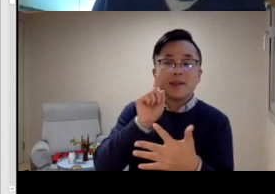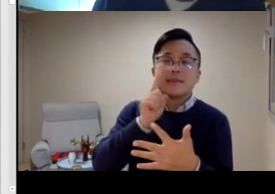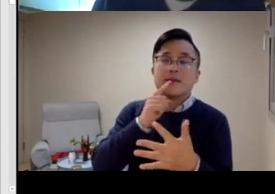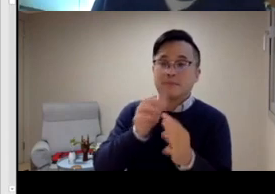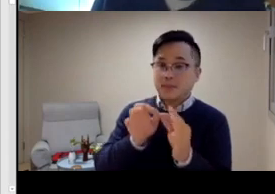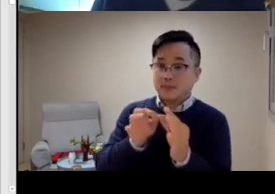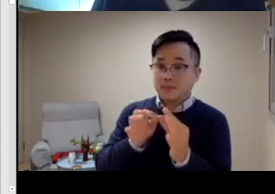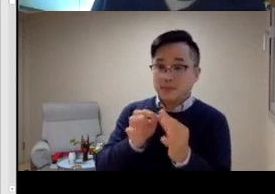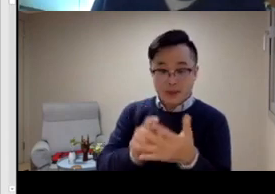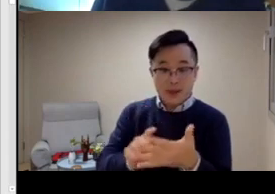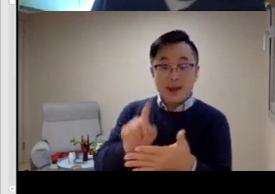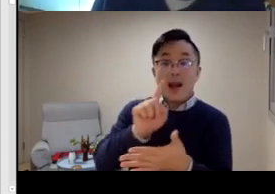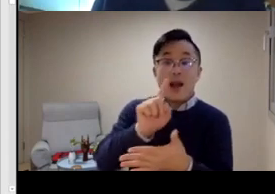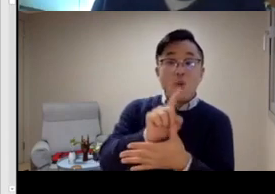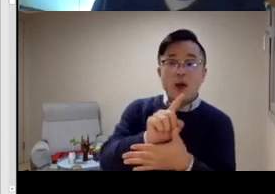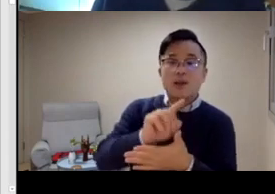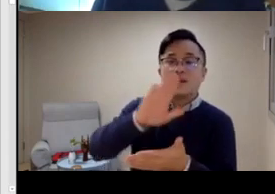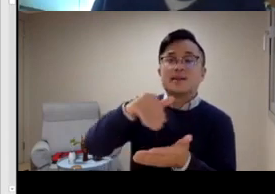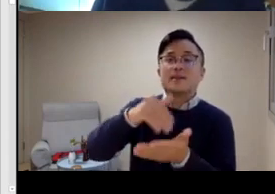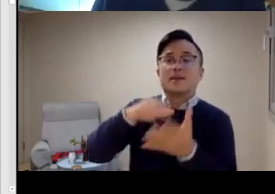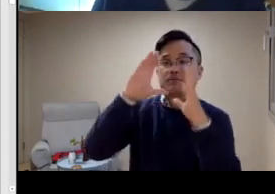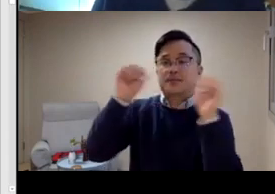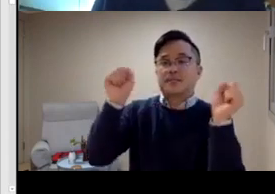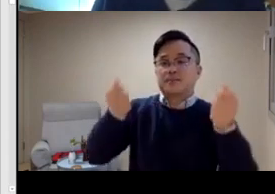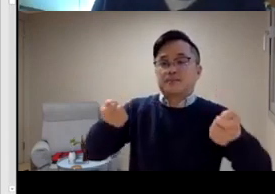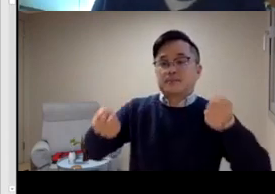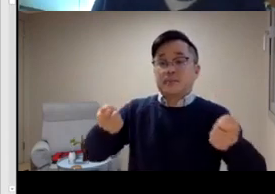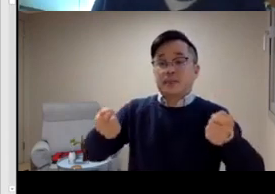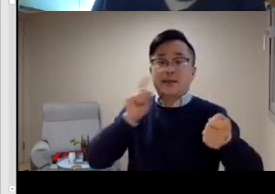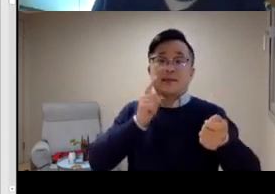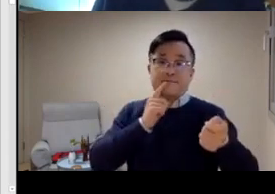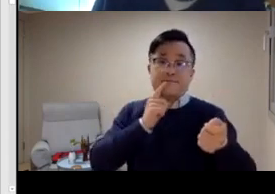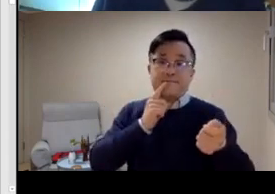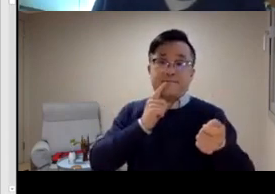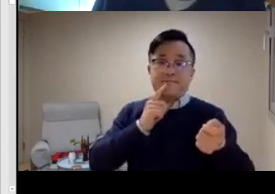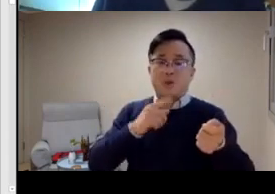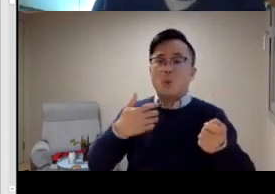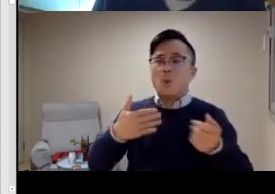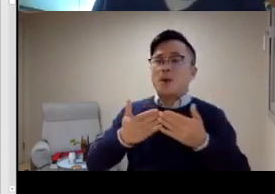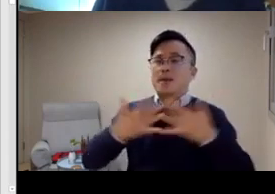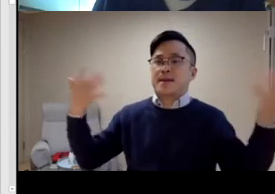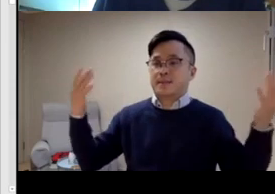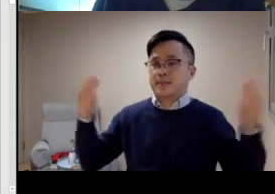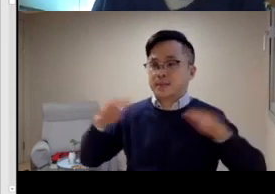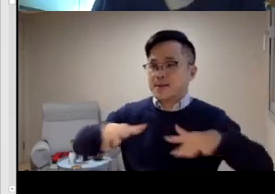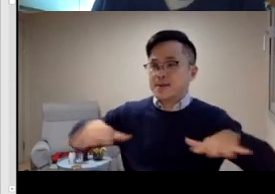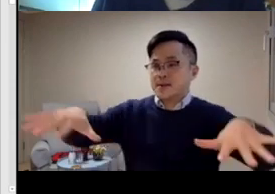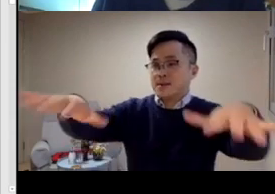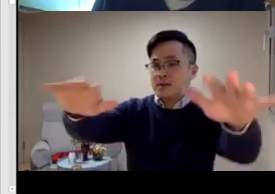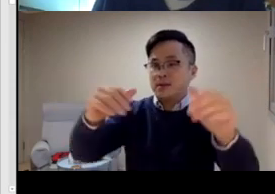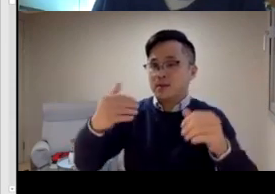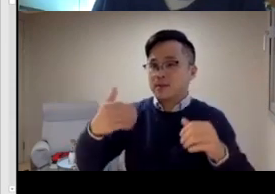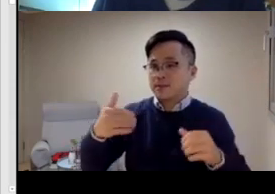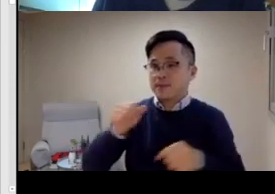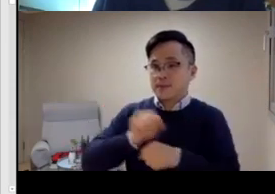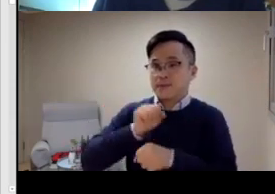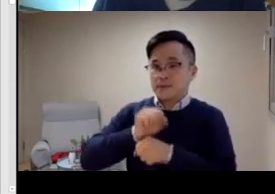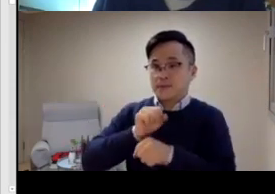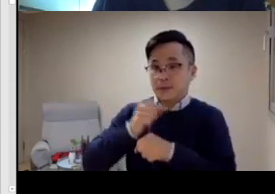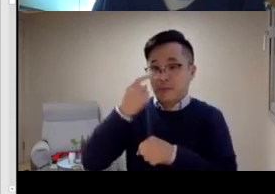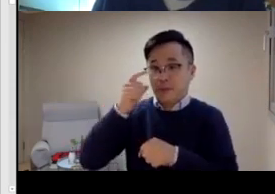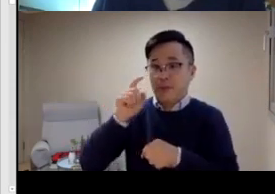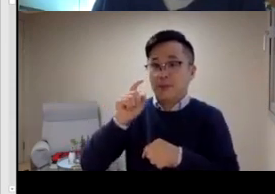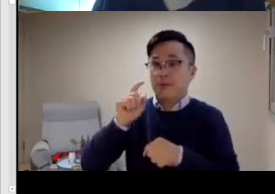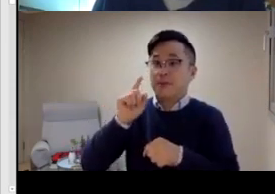There's a Deaf director, three interpreters, and a Deaf interpreter.